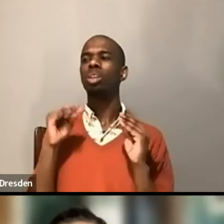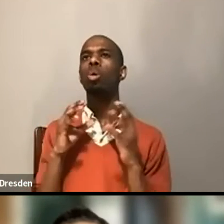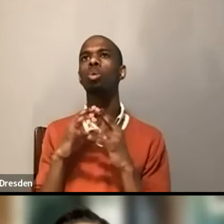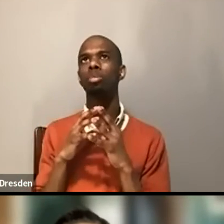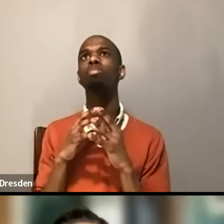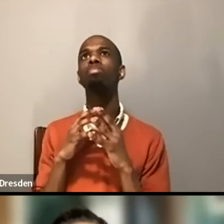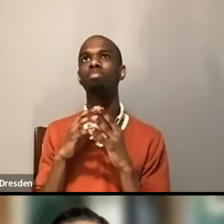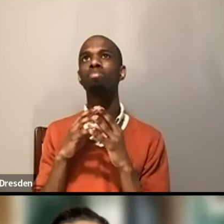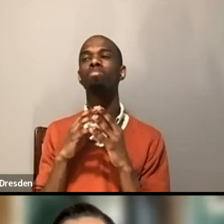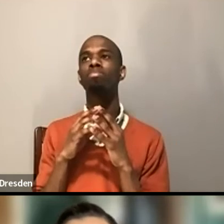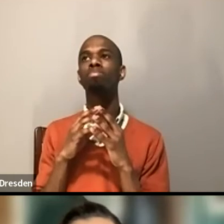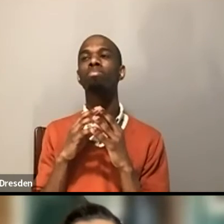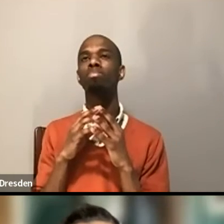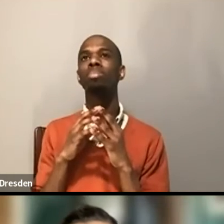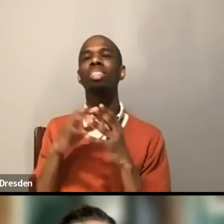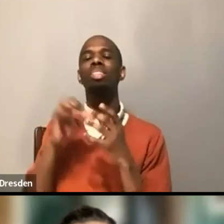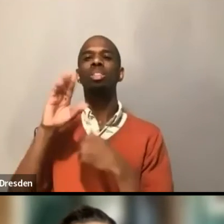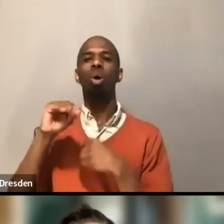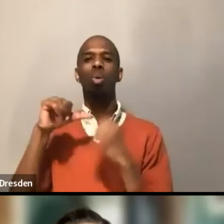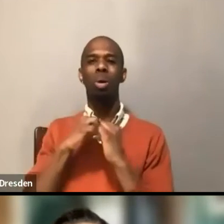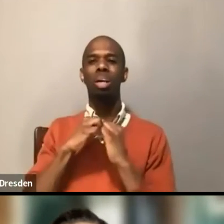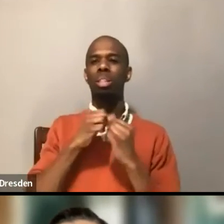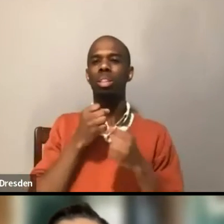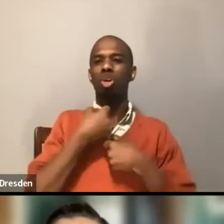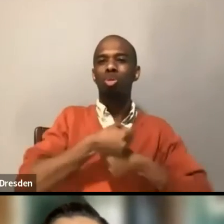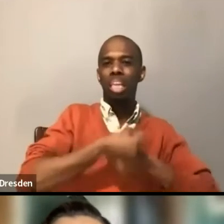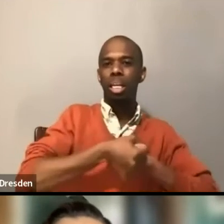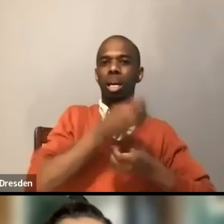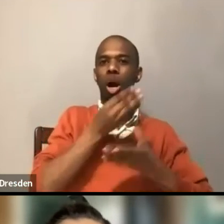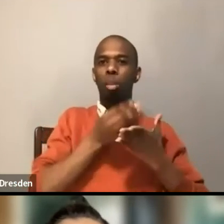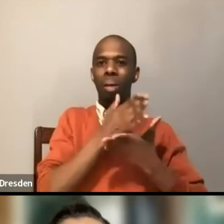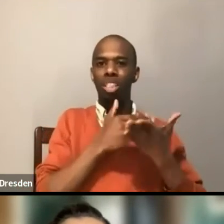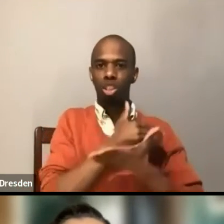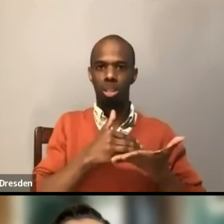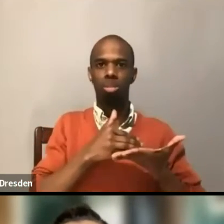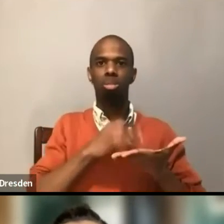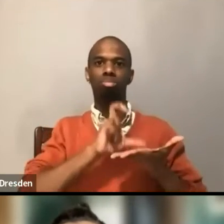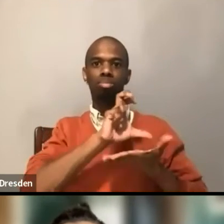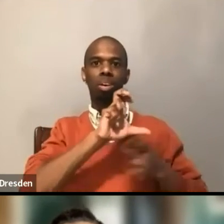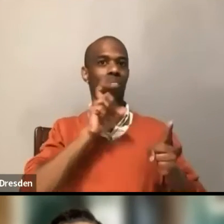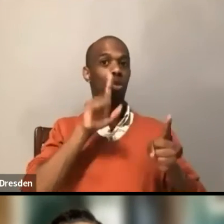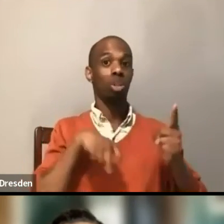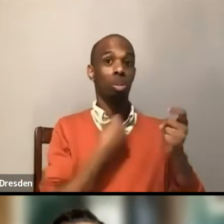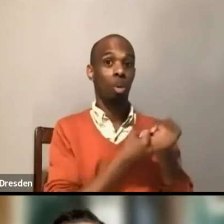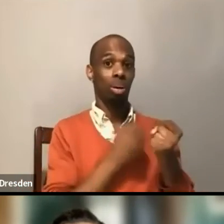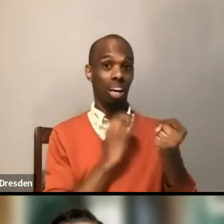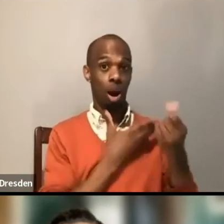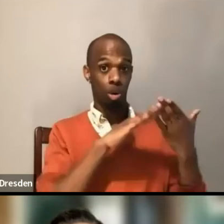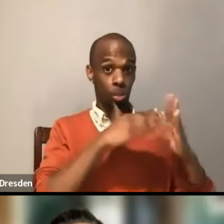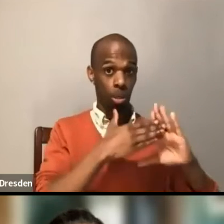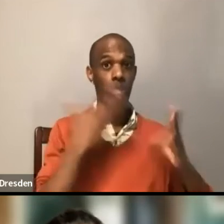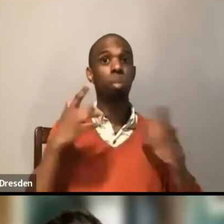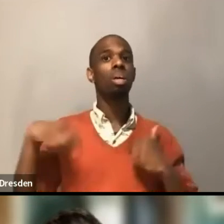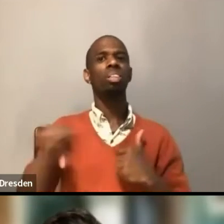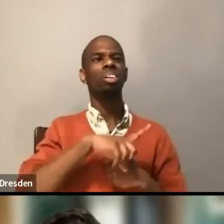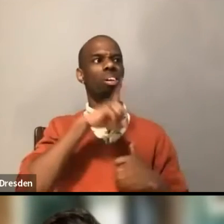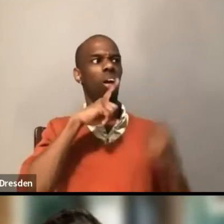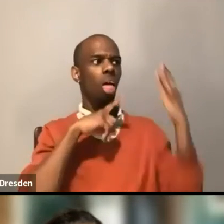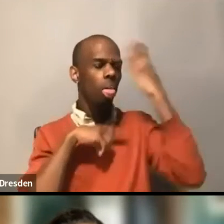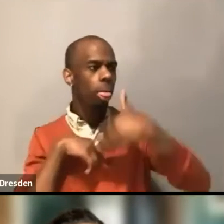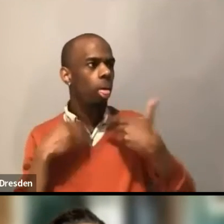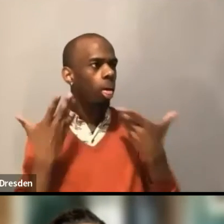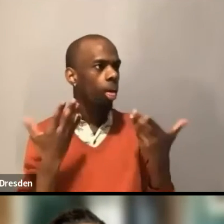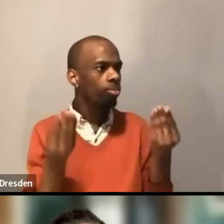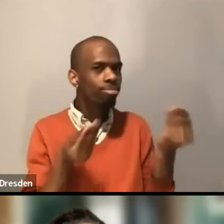terms of our, or creating a budget that supports our community, or maybe the space hasn't been made safe